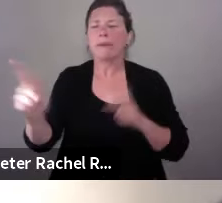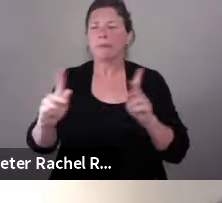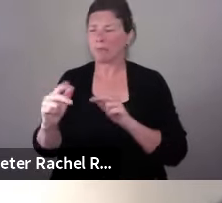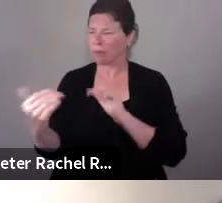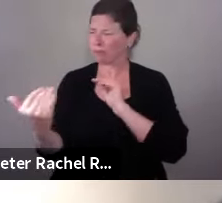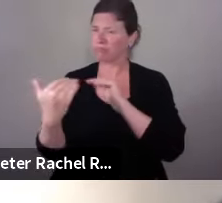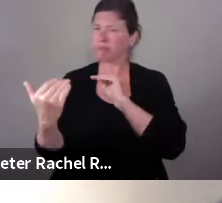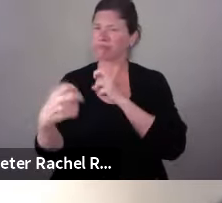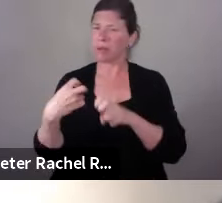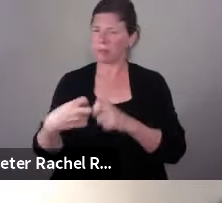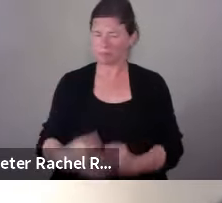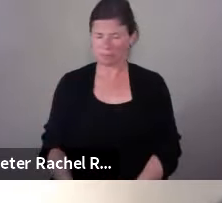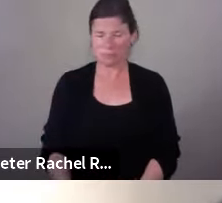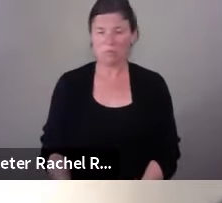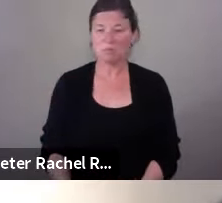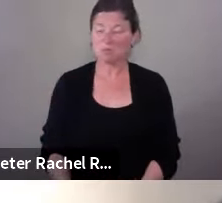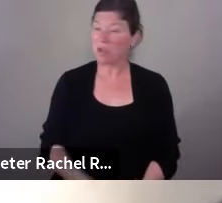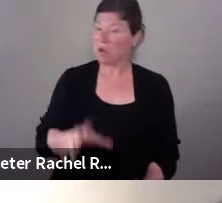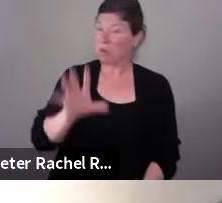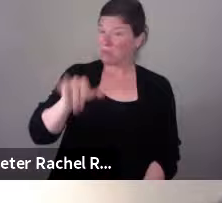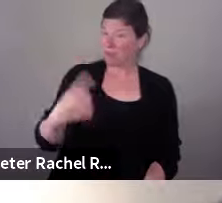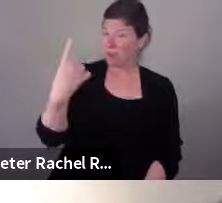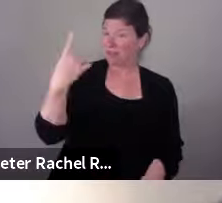that's one of my strongest videos just as an example.